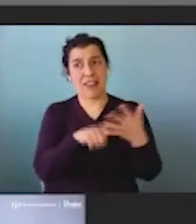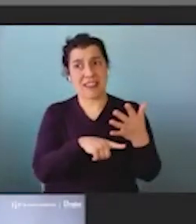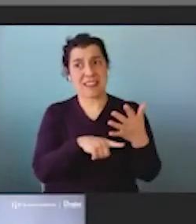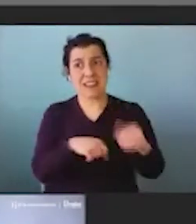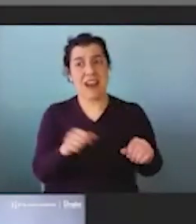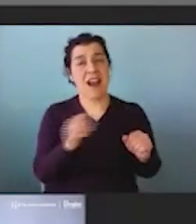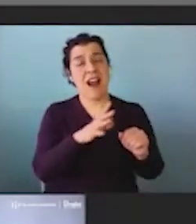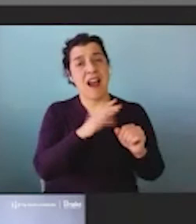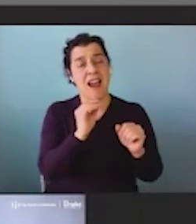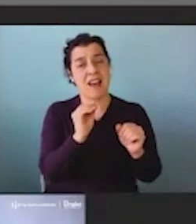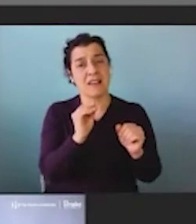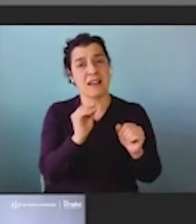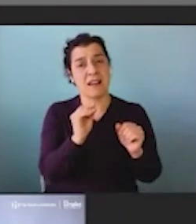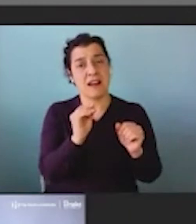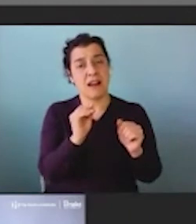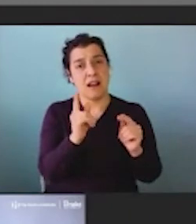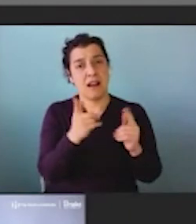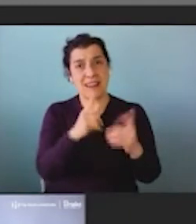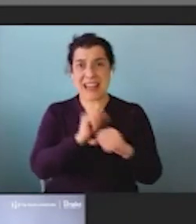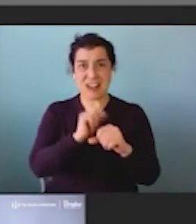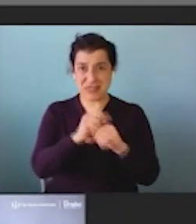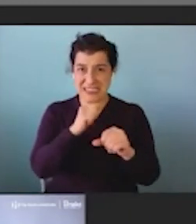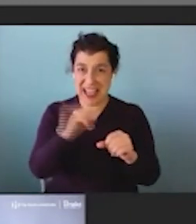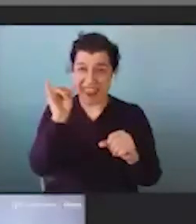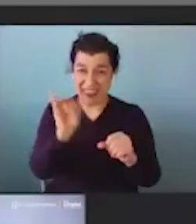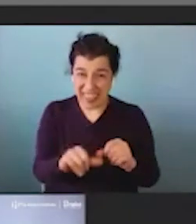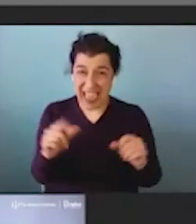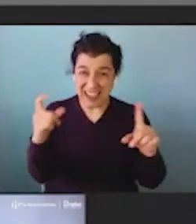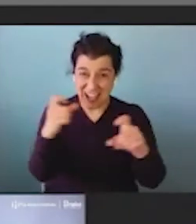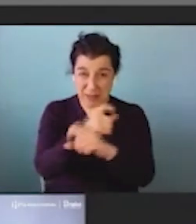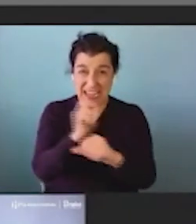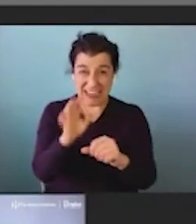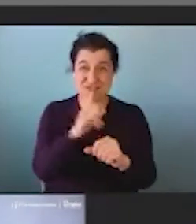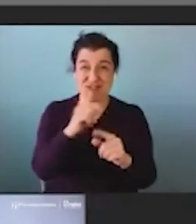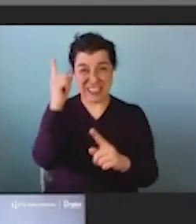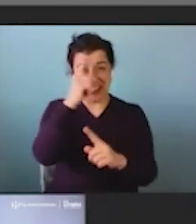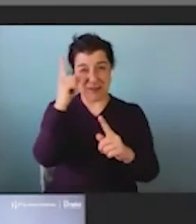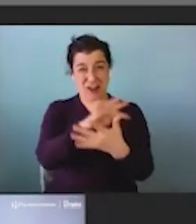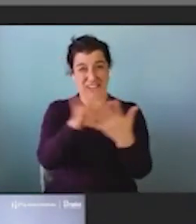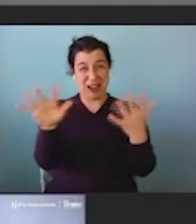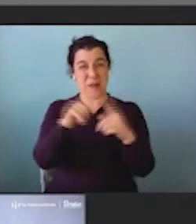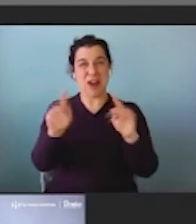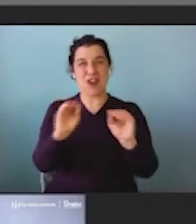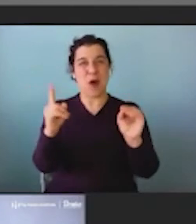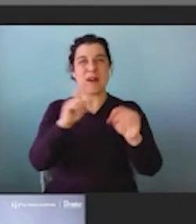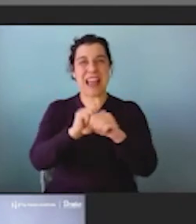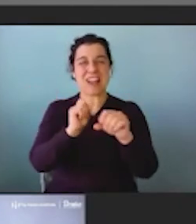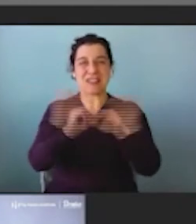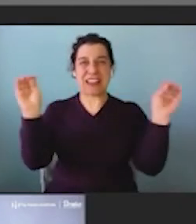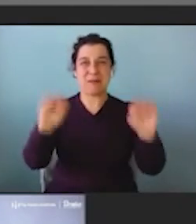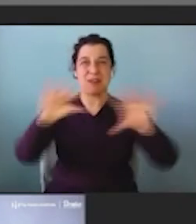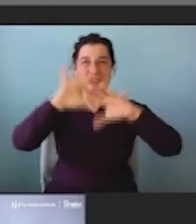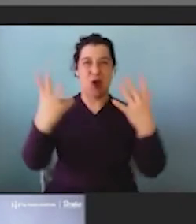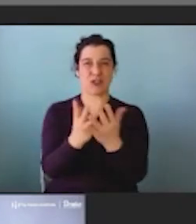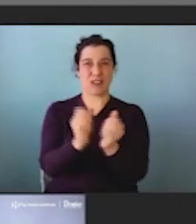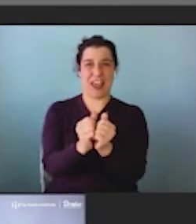is that it's actually not that complicated if you kind of put it all together, but nobody's put it all together and shared it with them before.